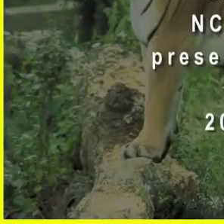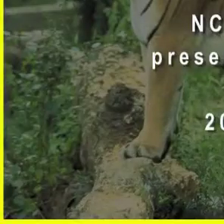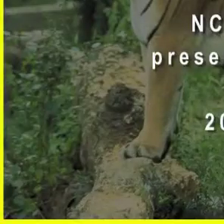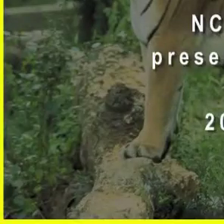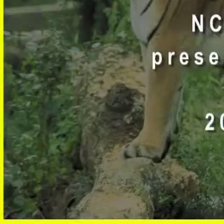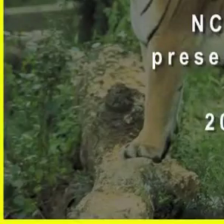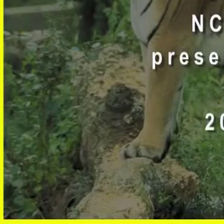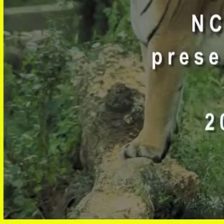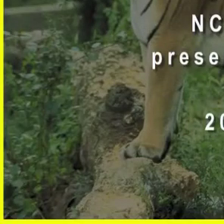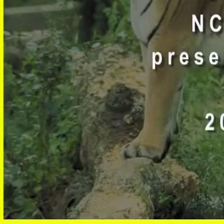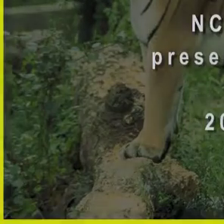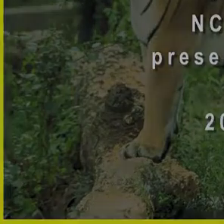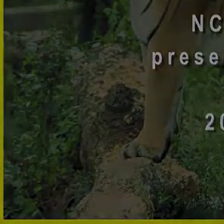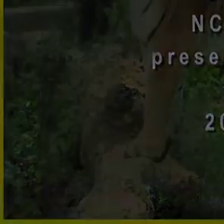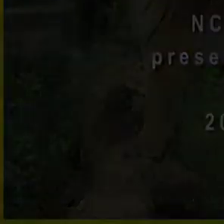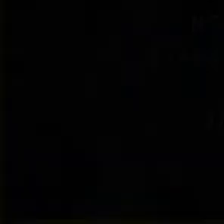Let's Thank you.